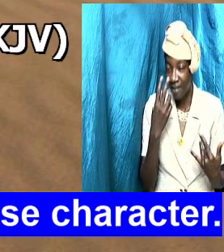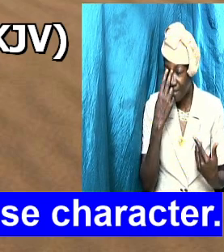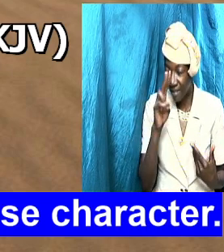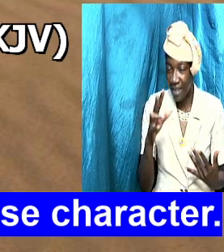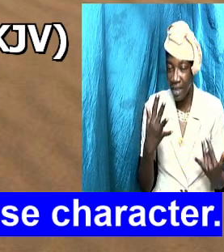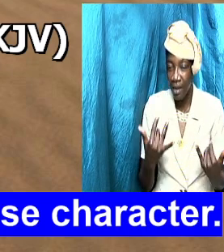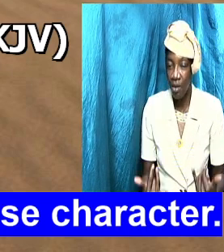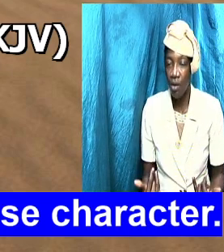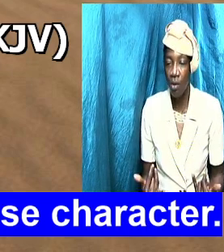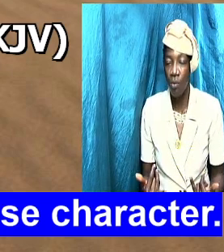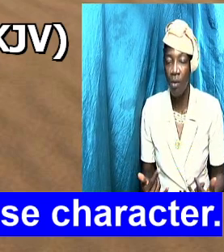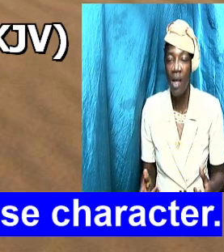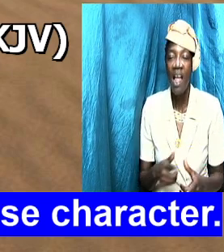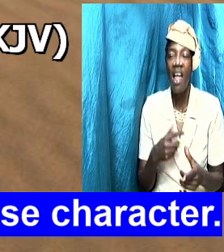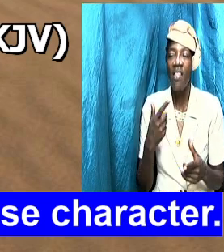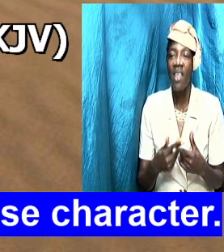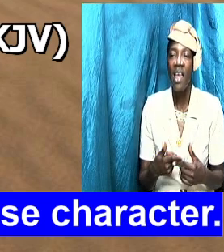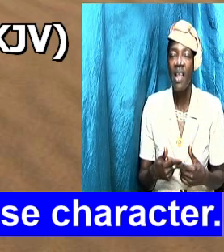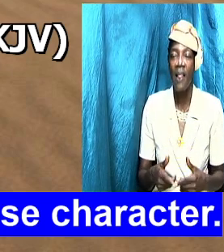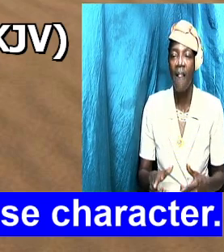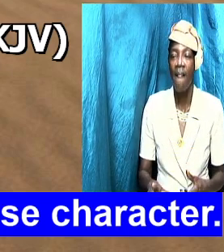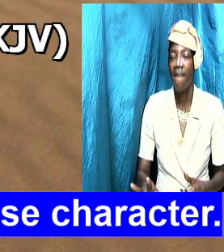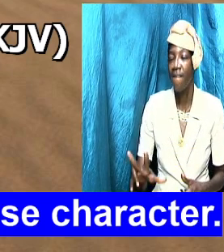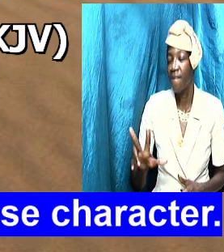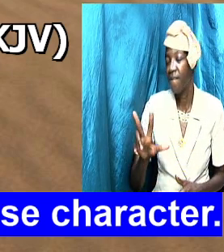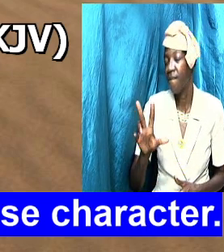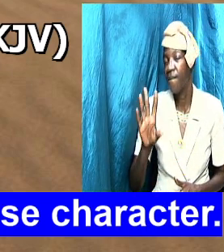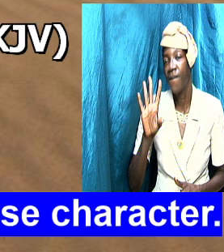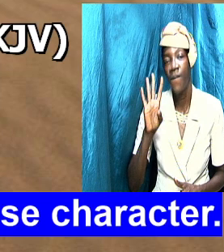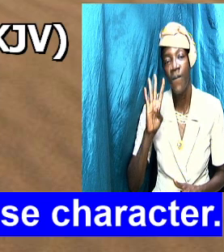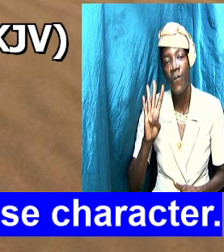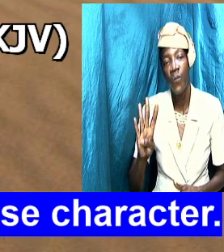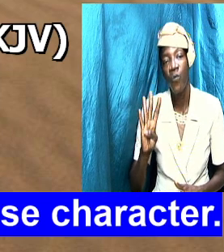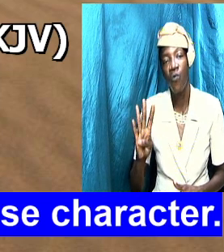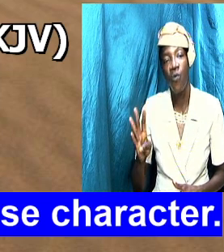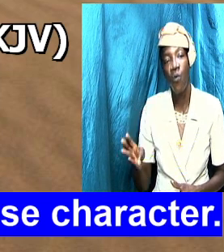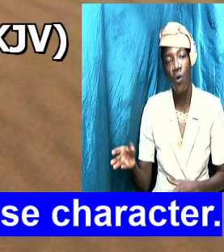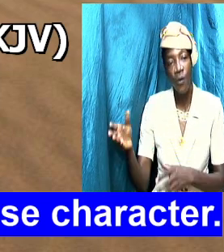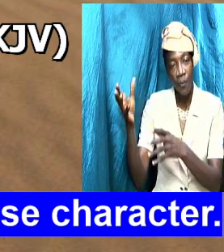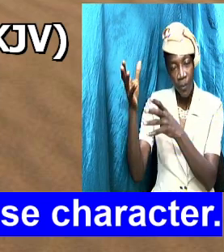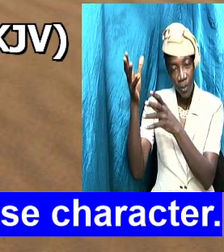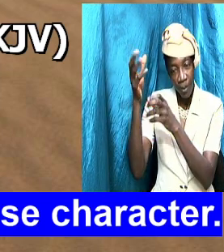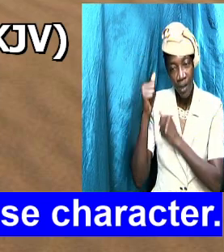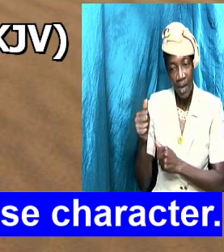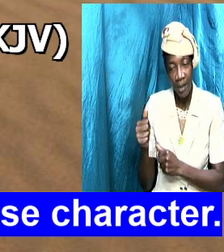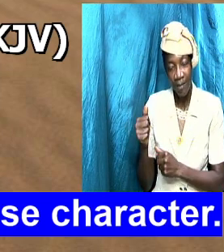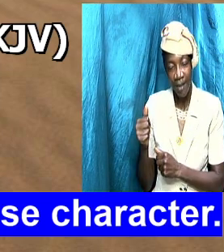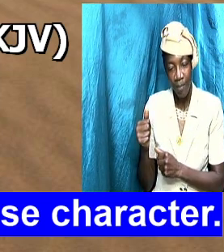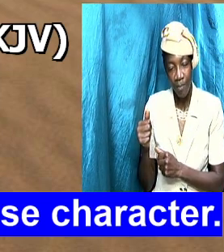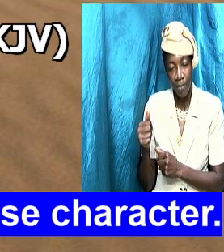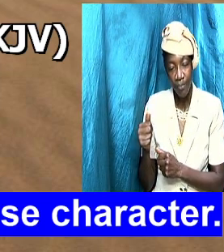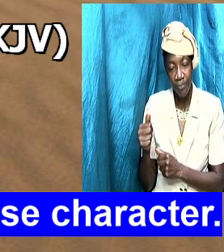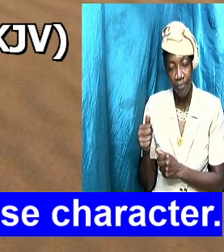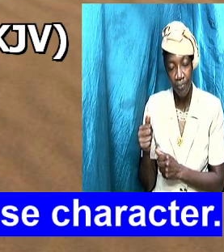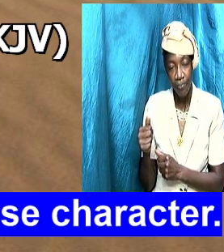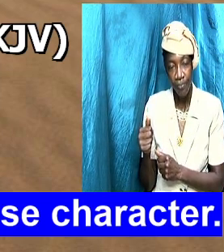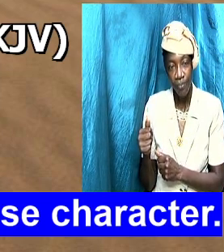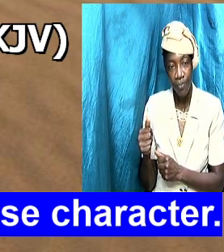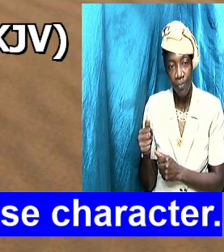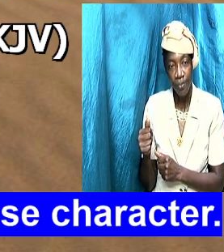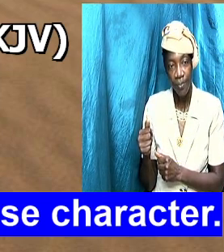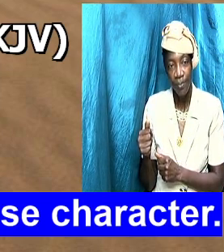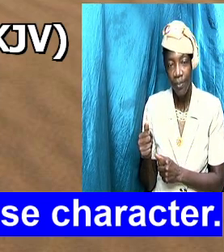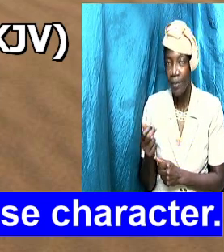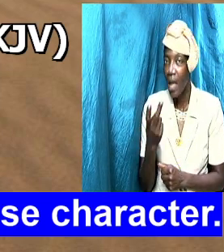and then fourthly accept the physical structure or